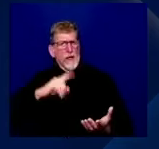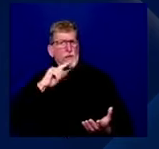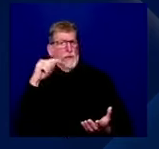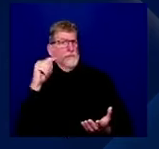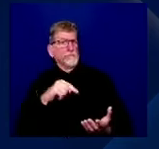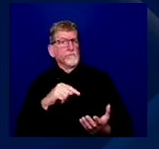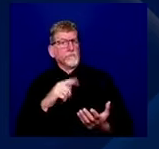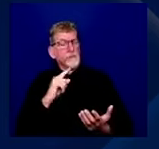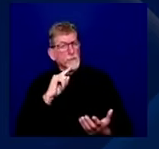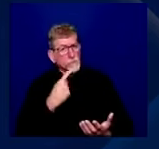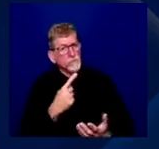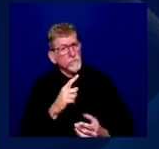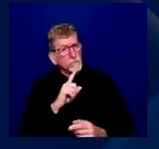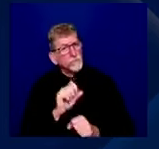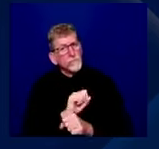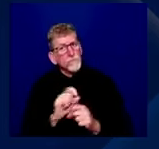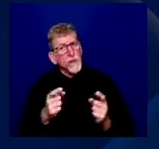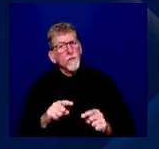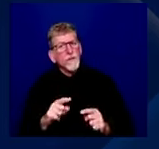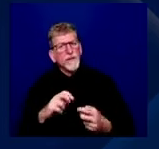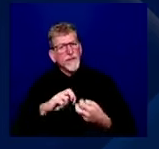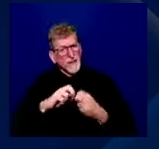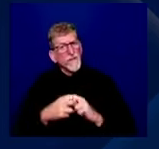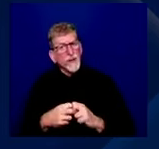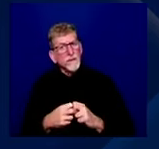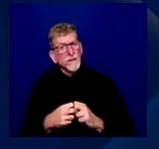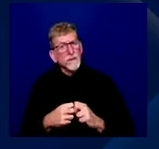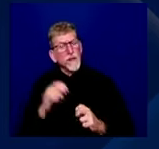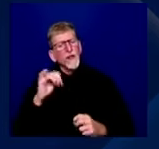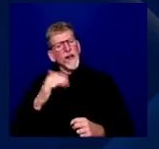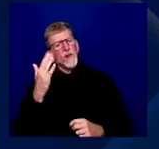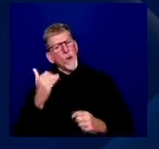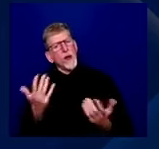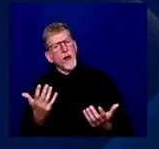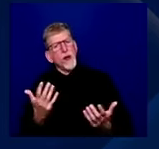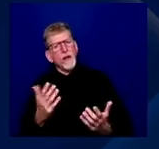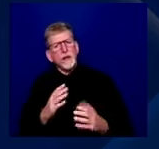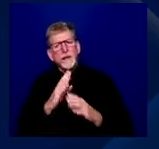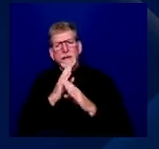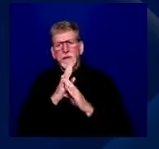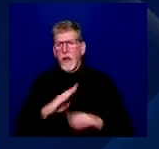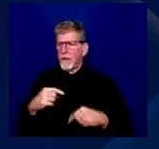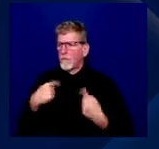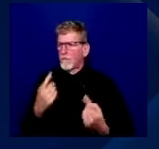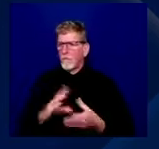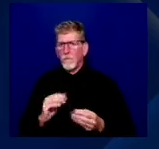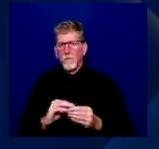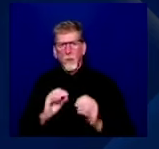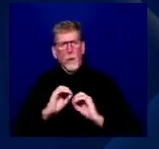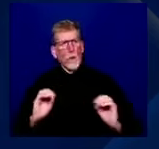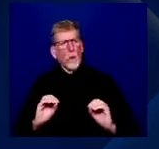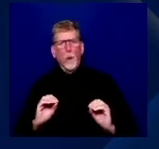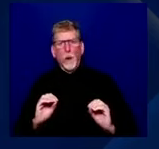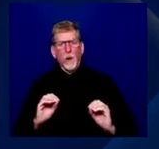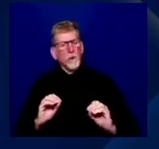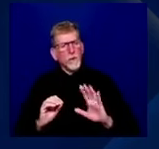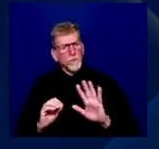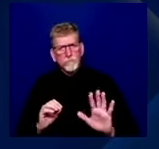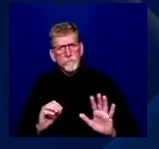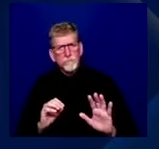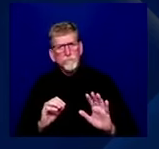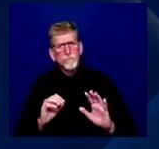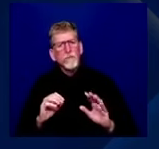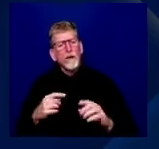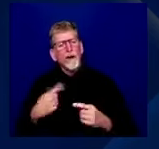difficult. And that's why the silence about this issue has allowed it to become such a